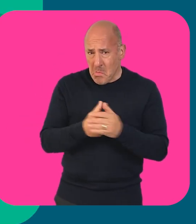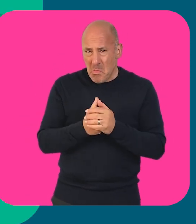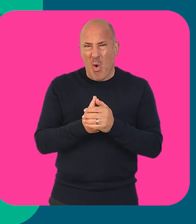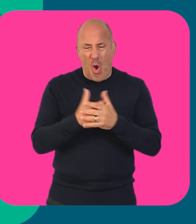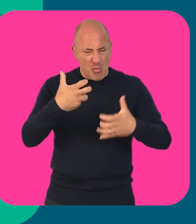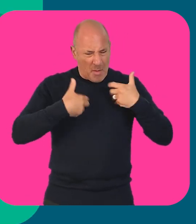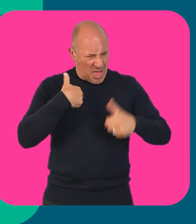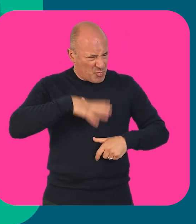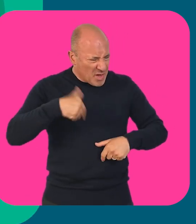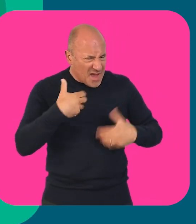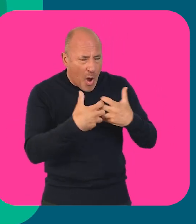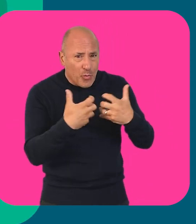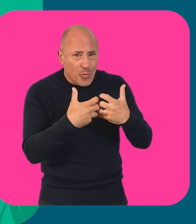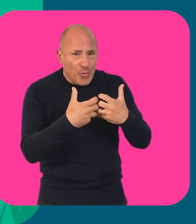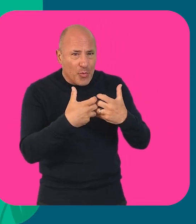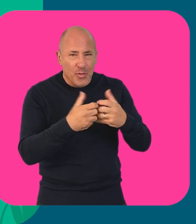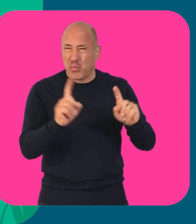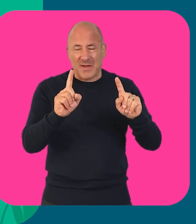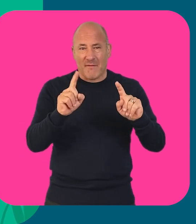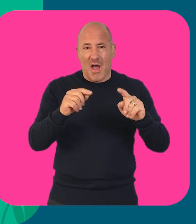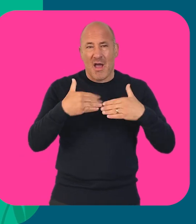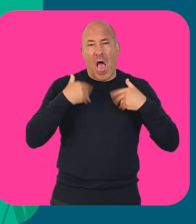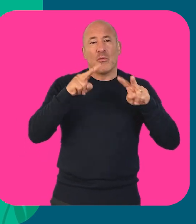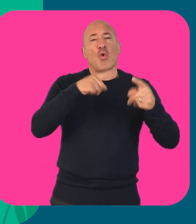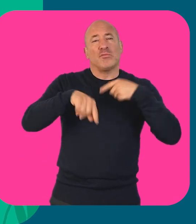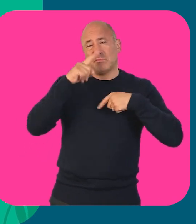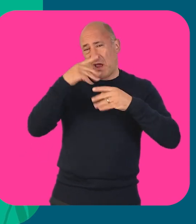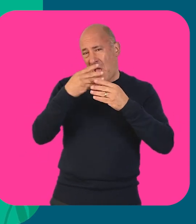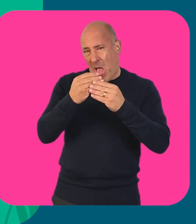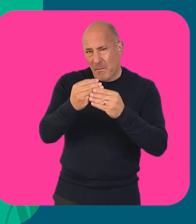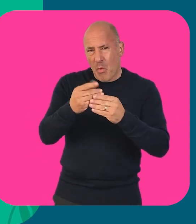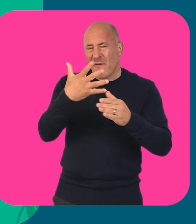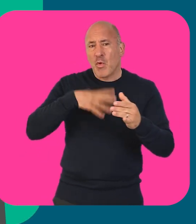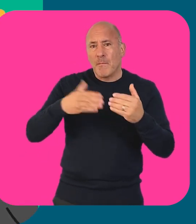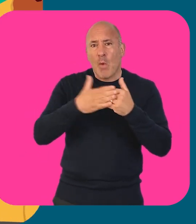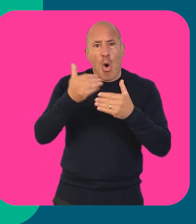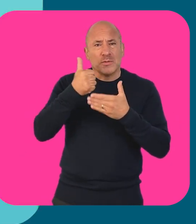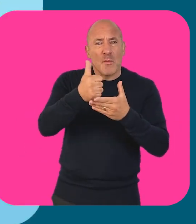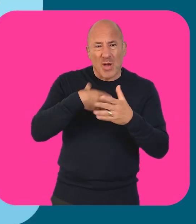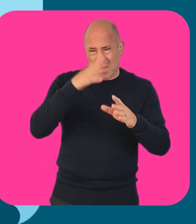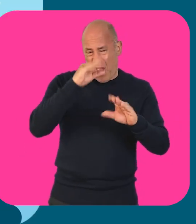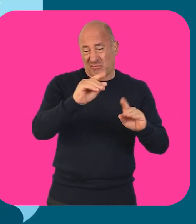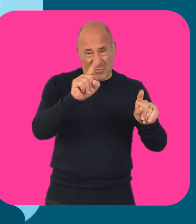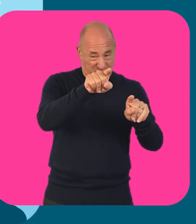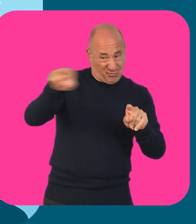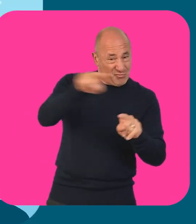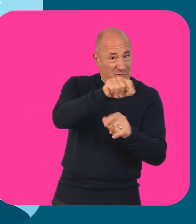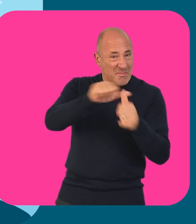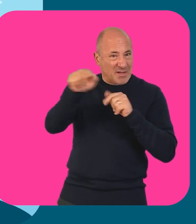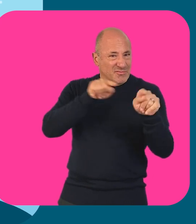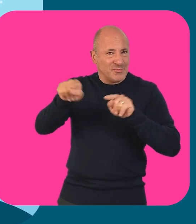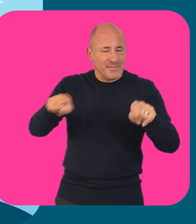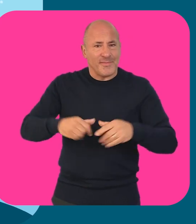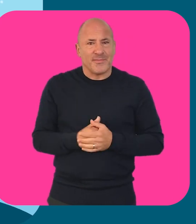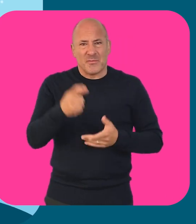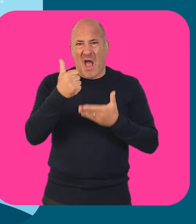can get from your pharmacy, or understand how to make a complaint, Healthwatch can help. Or if you need more support, Healthwatch can